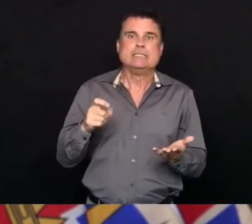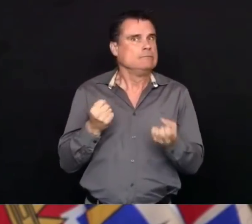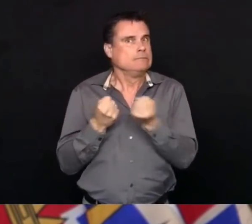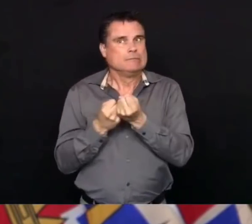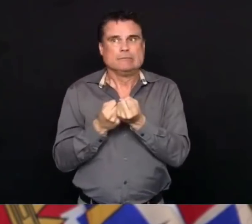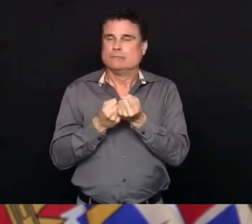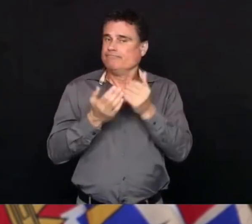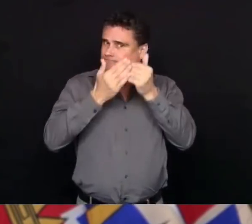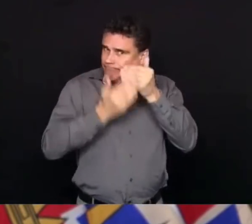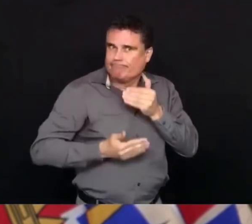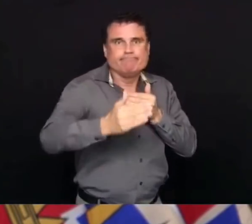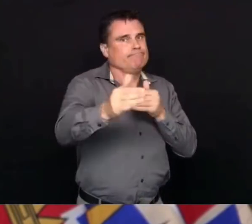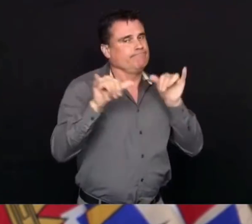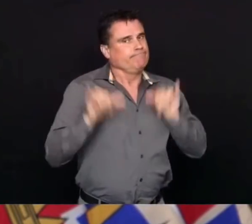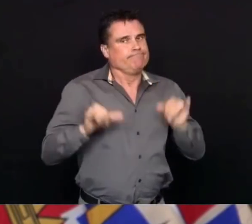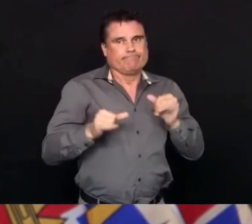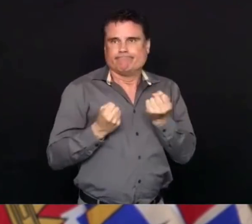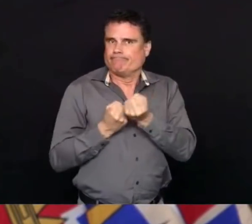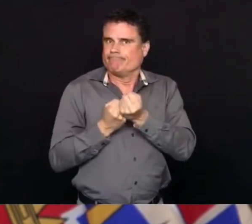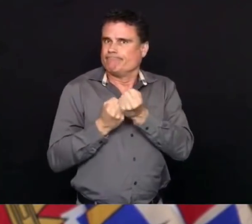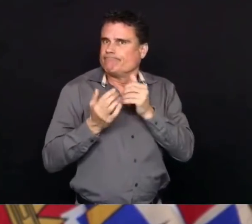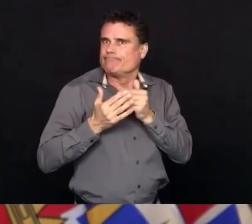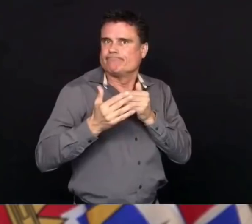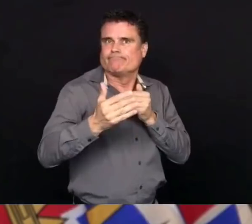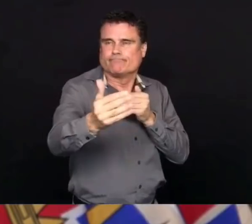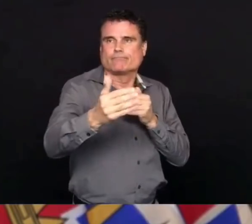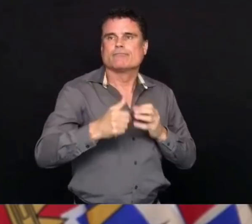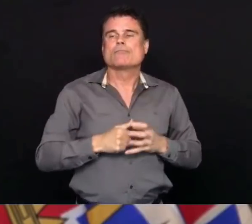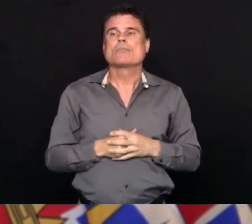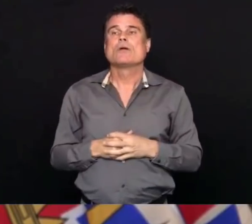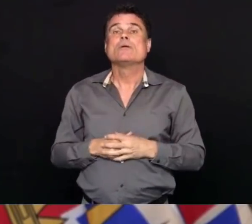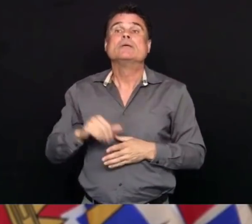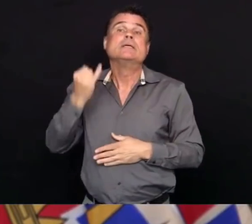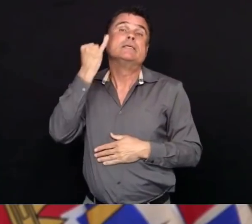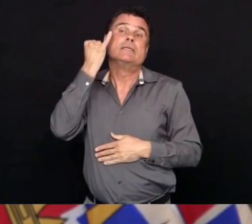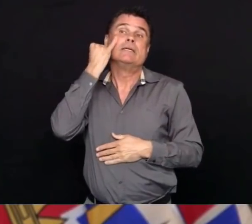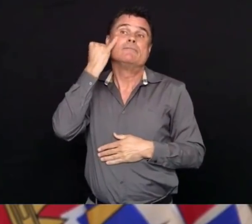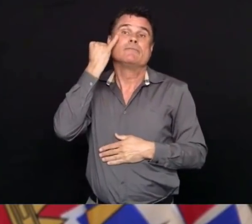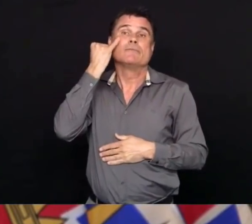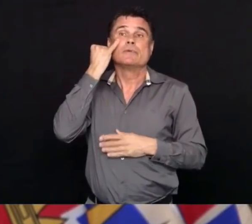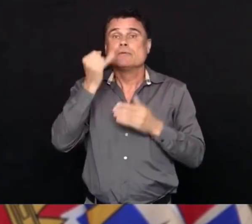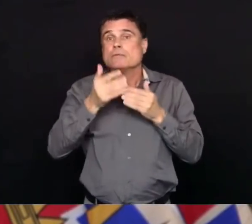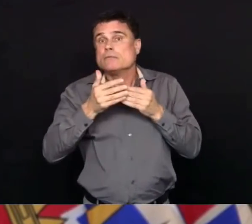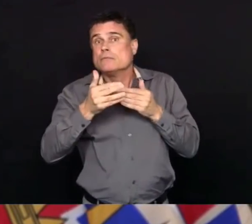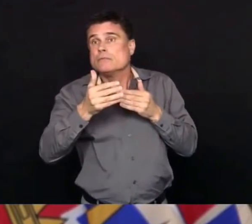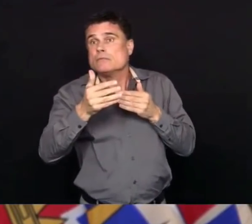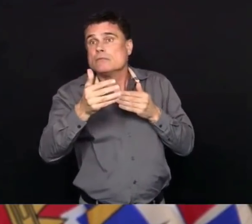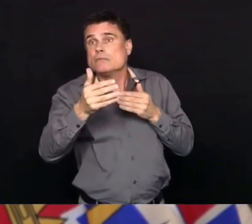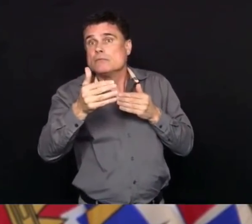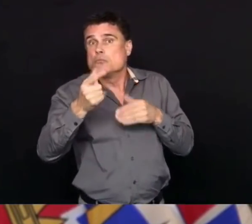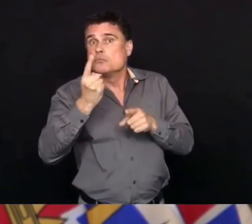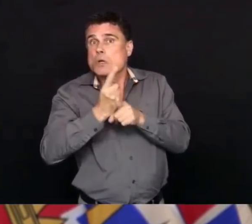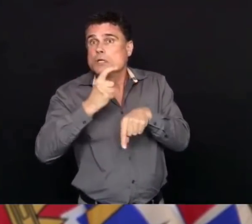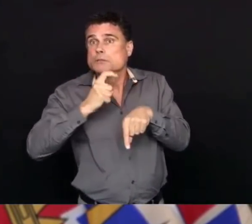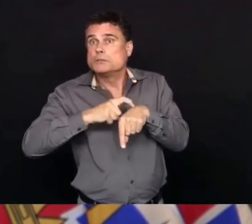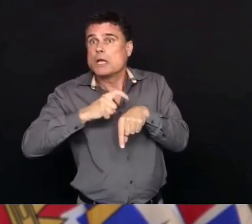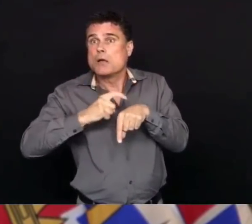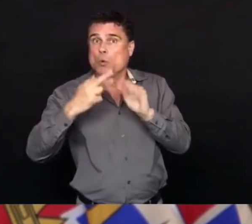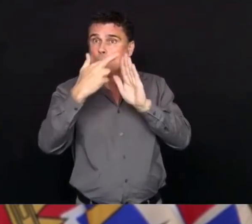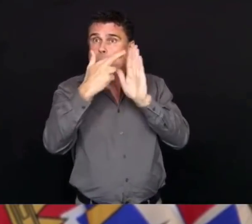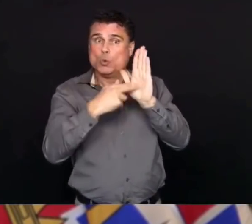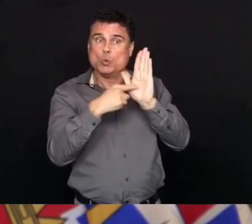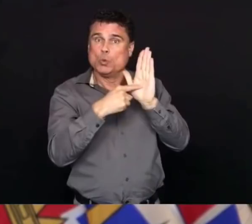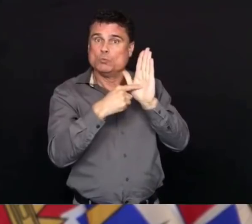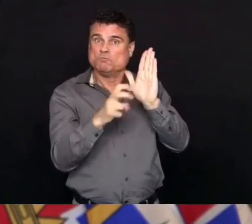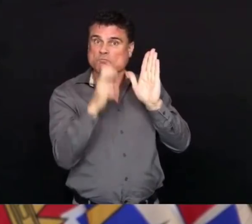sure that if and when we're at the point where we can reduce some restrictions here in British Columbia, we're not re-seeding or